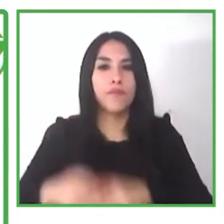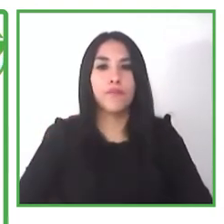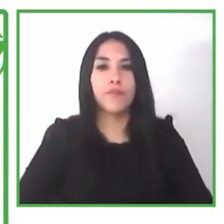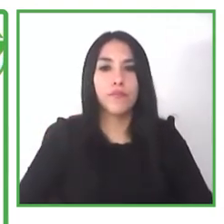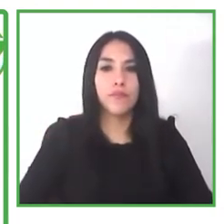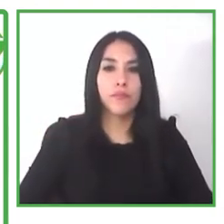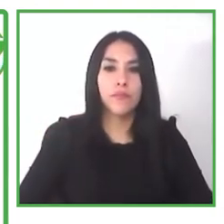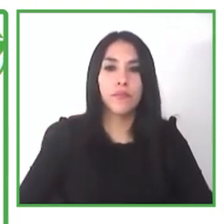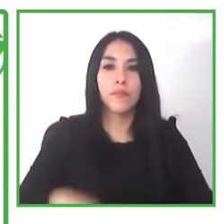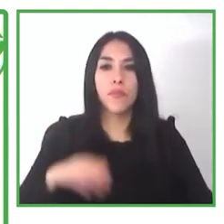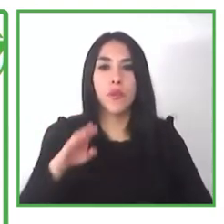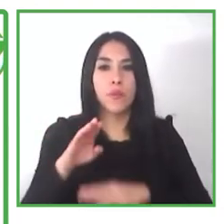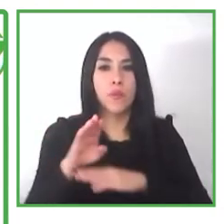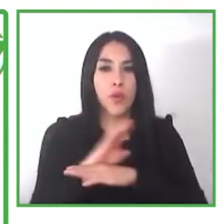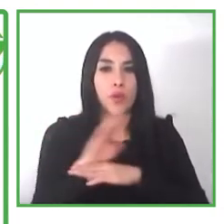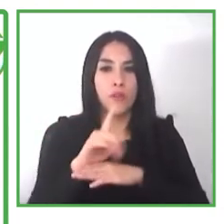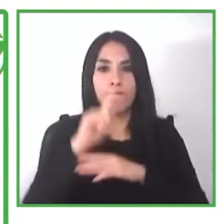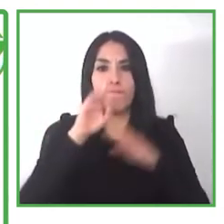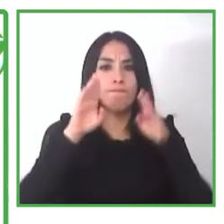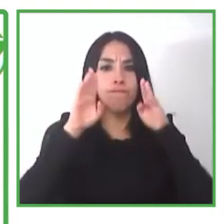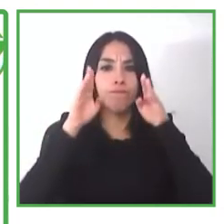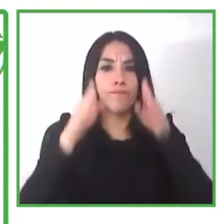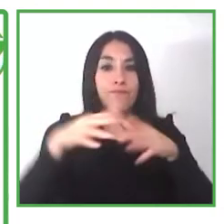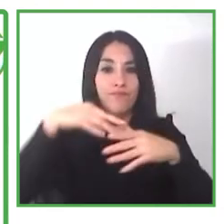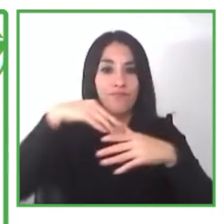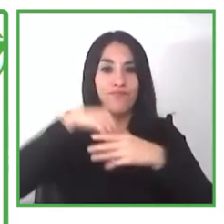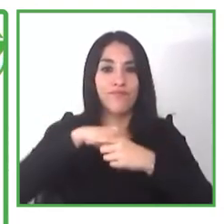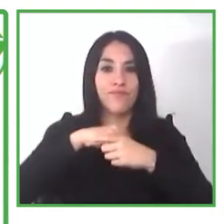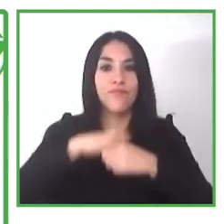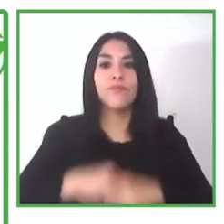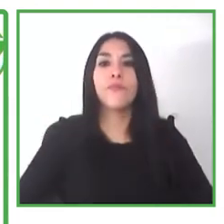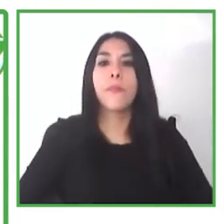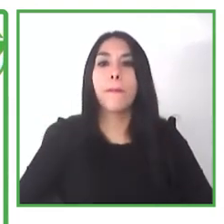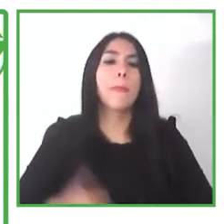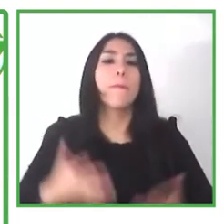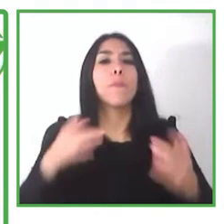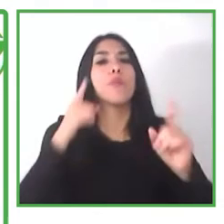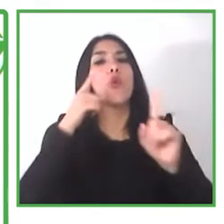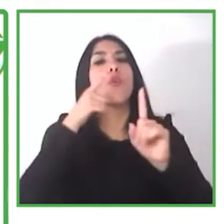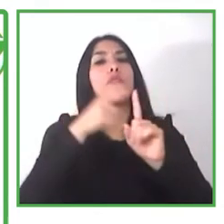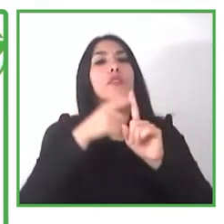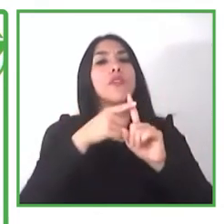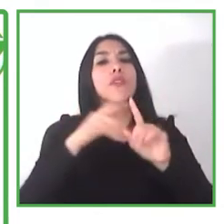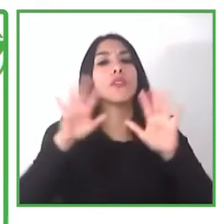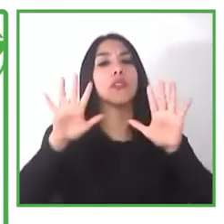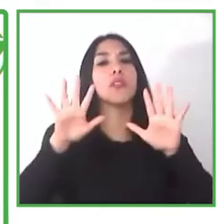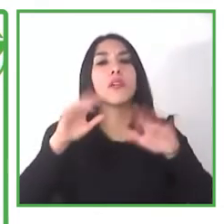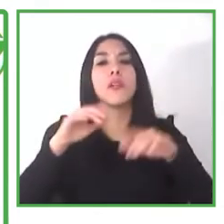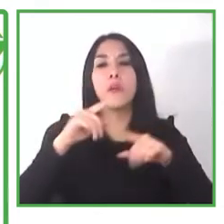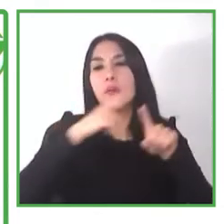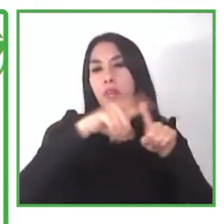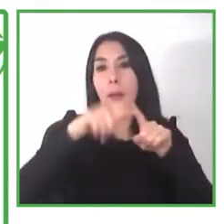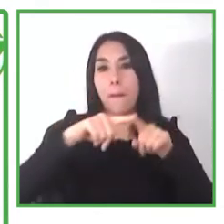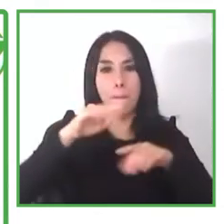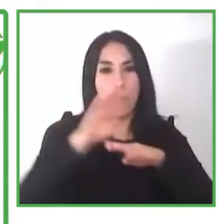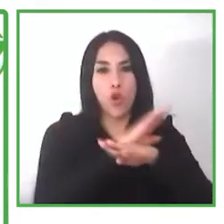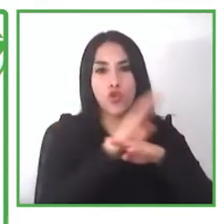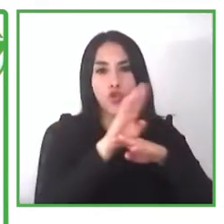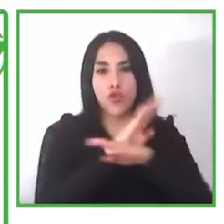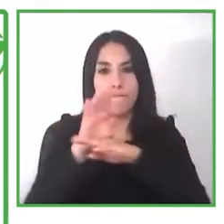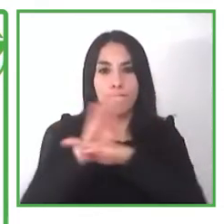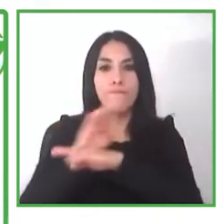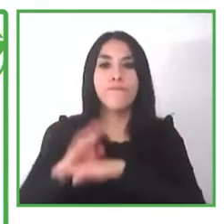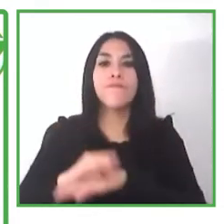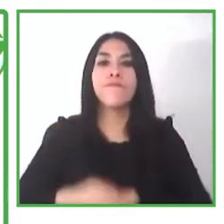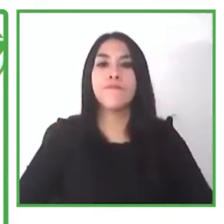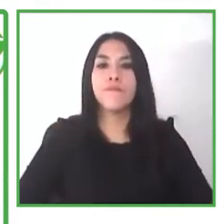open market companies that receive uh taking conscious training training that is very important to be part of workshops to understand